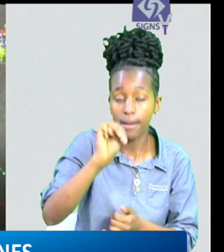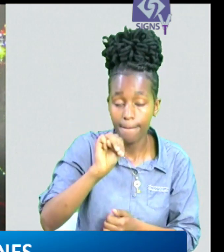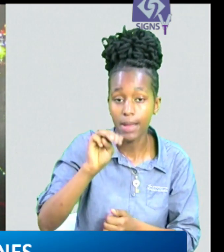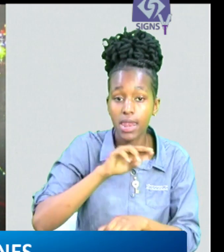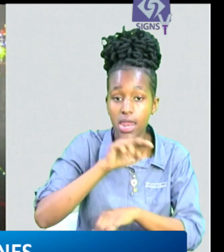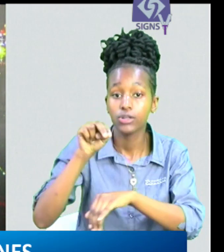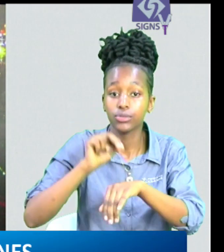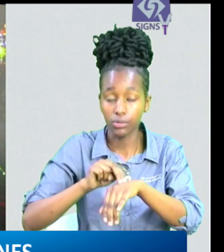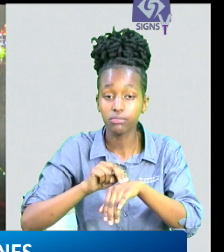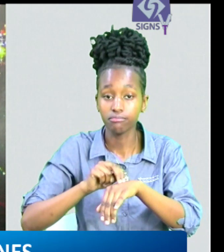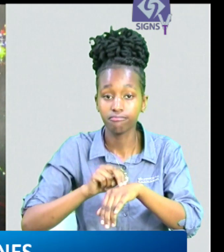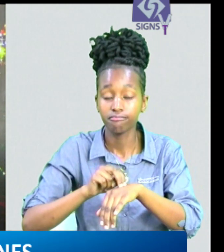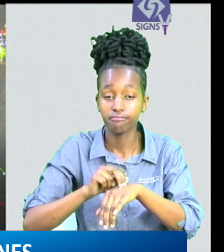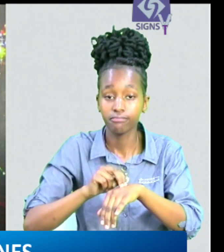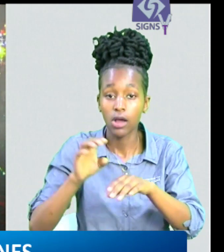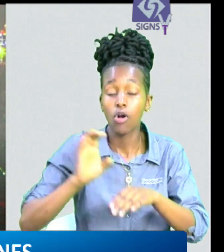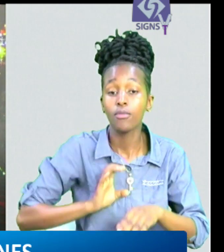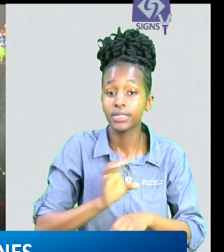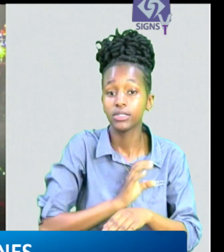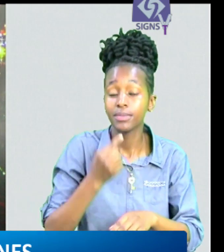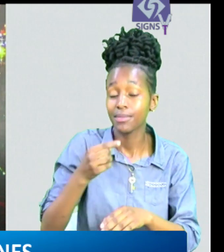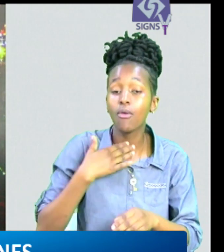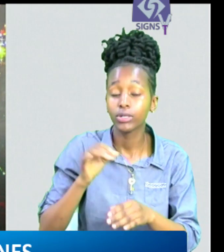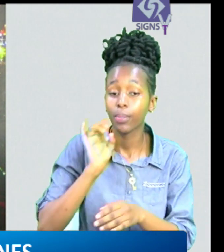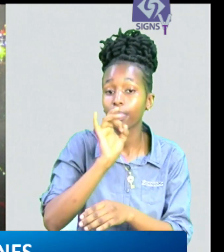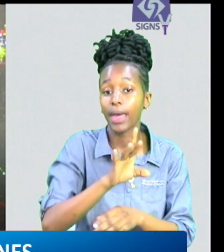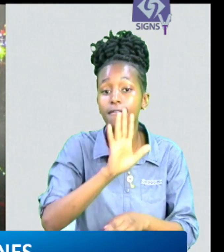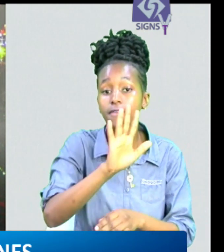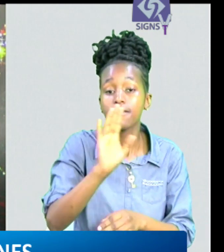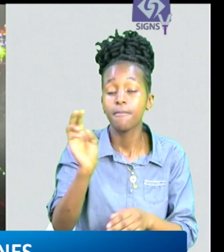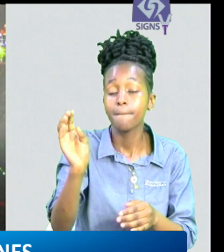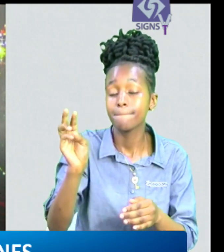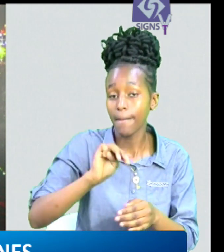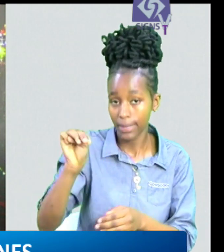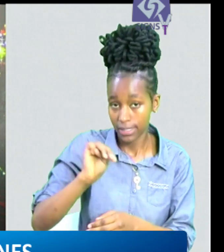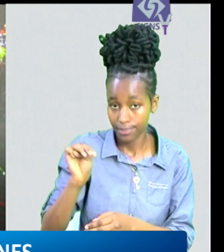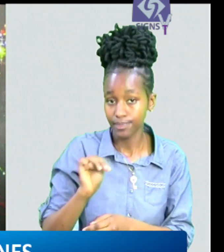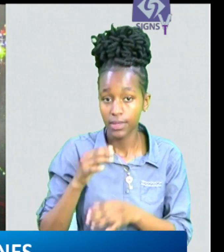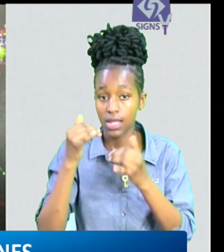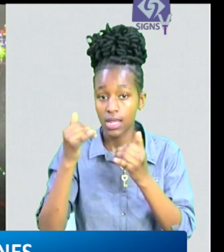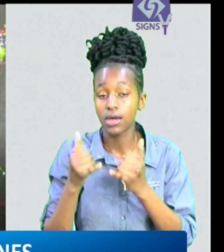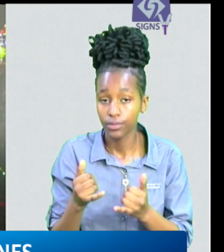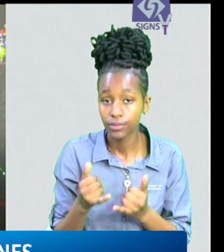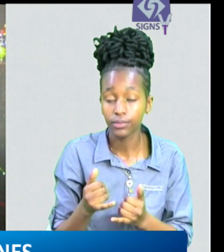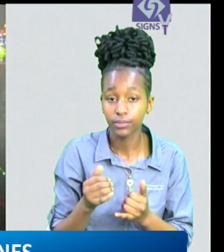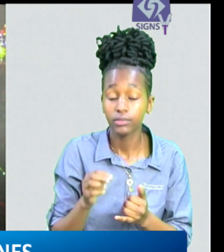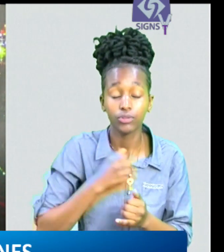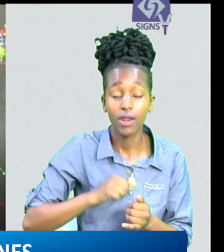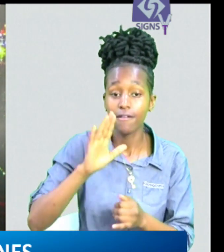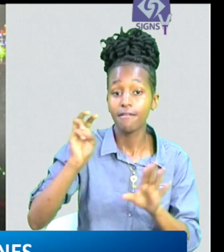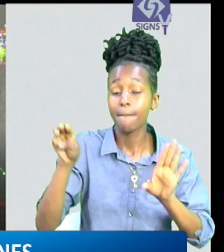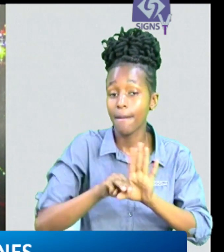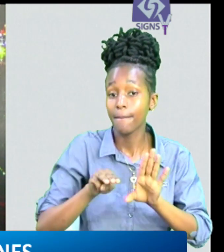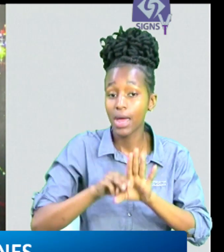million and the orange democratic movement party's national executive committee has announced a decision to expel five members